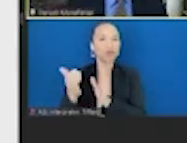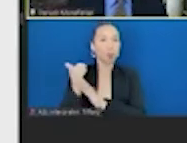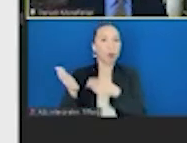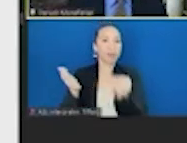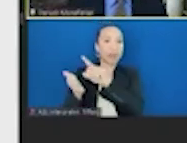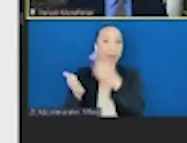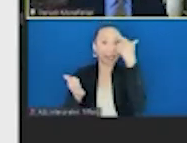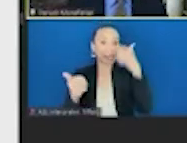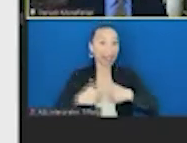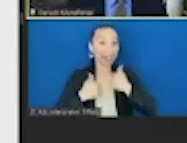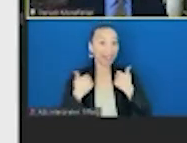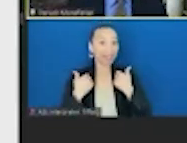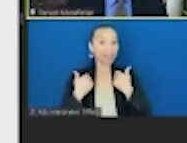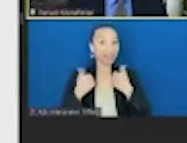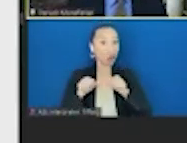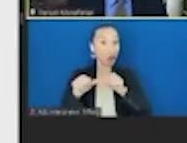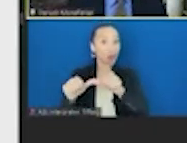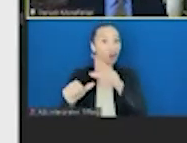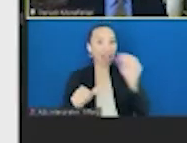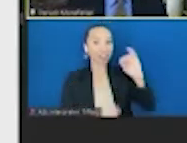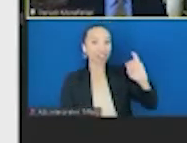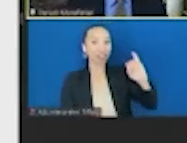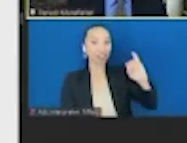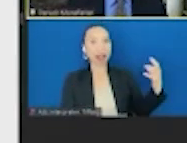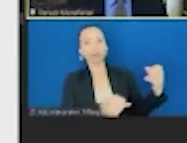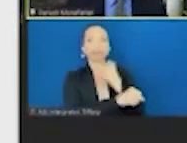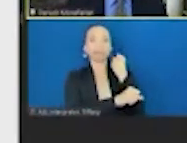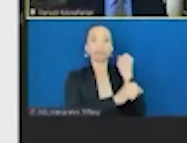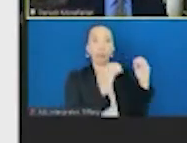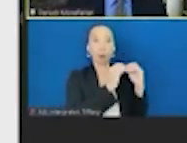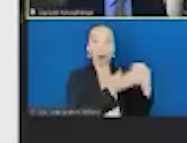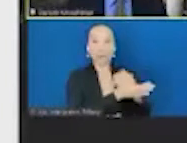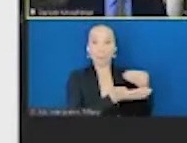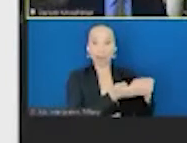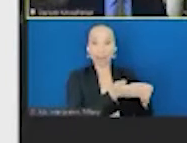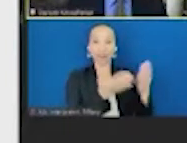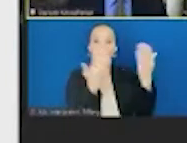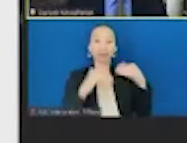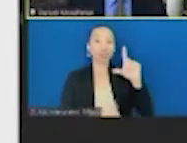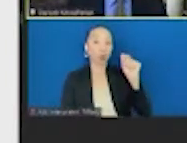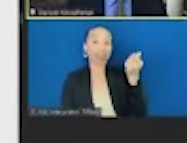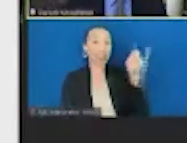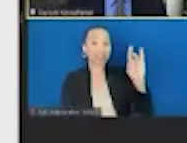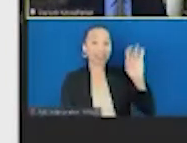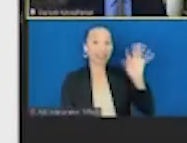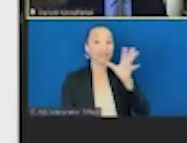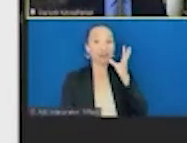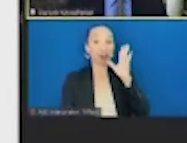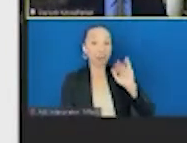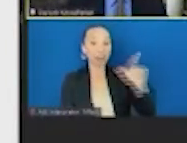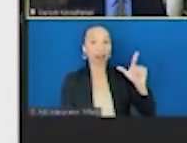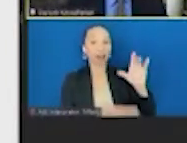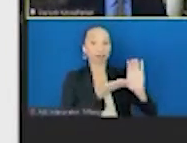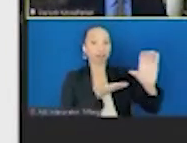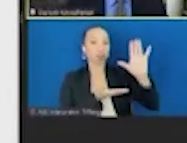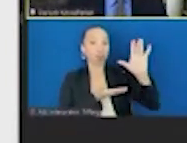Hancock actually makes money. Everybody wins. The farm bill in 2018 included $25 million to test,